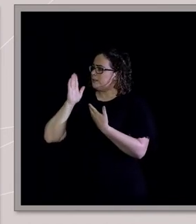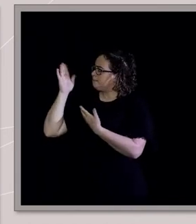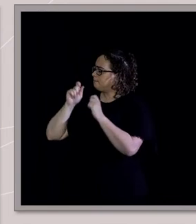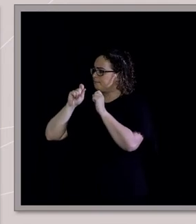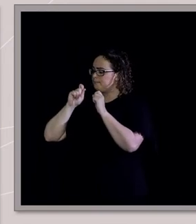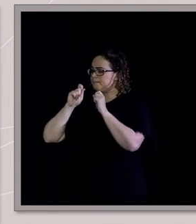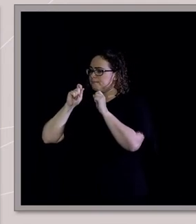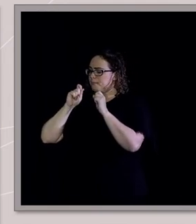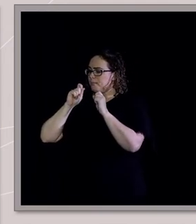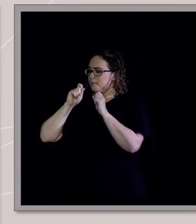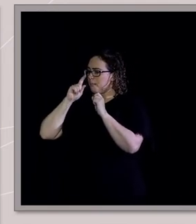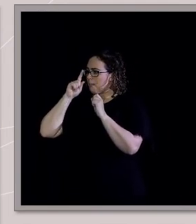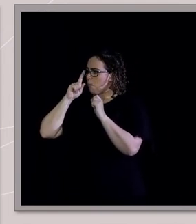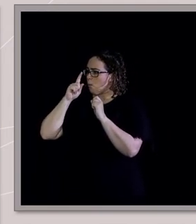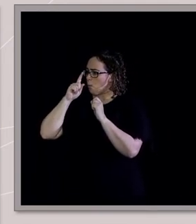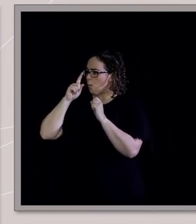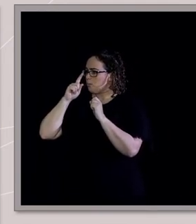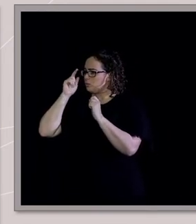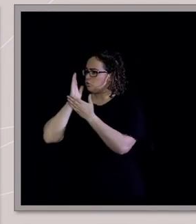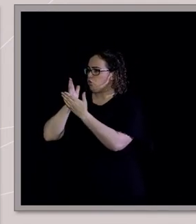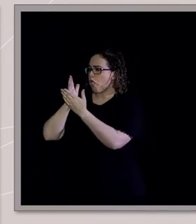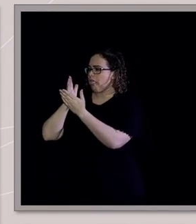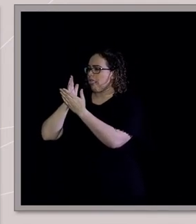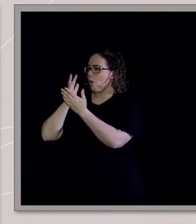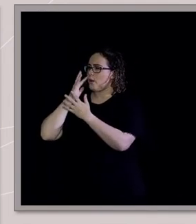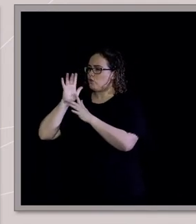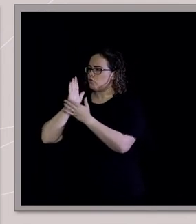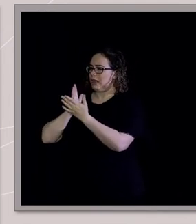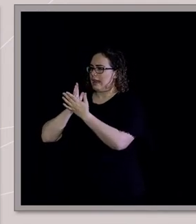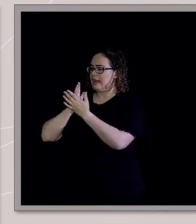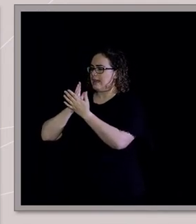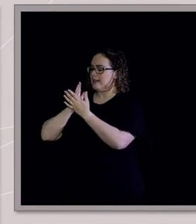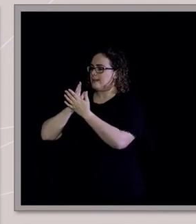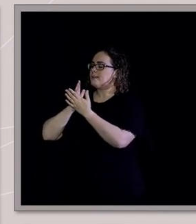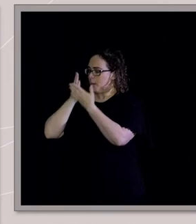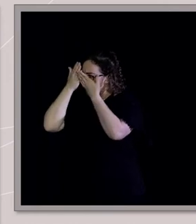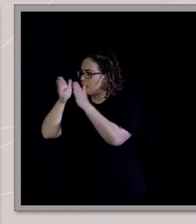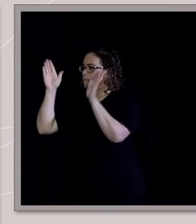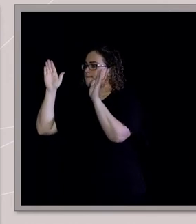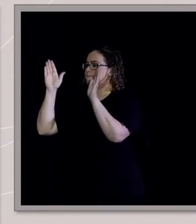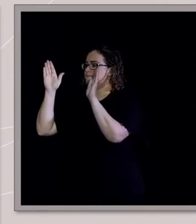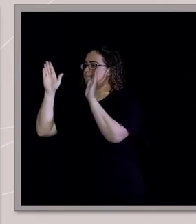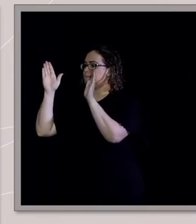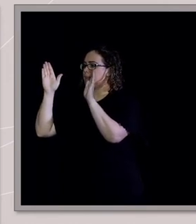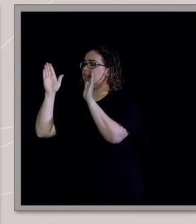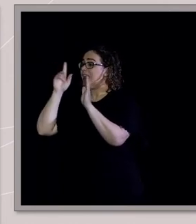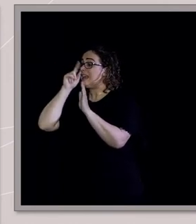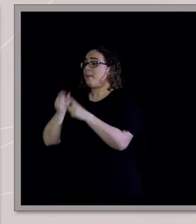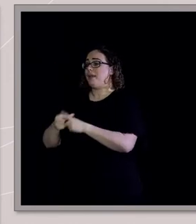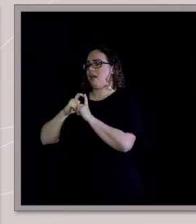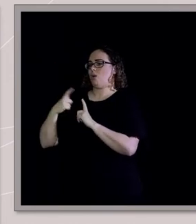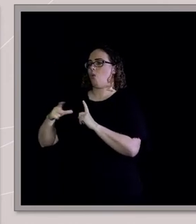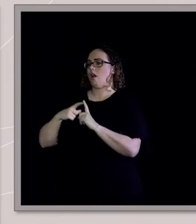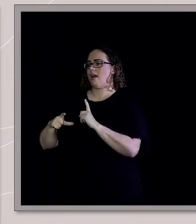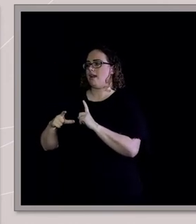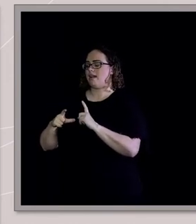when you can't be truthful, you feel alone, you feel isolated. But